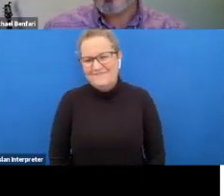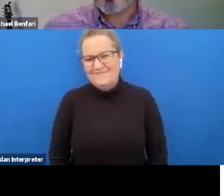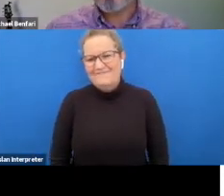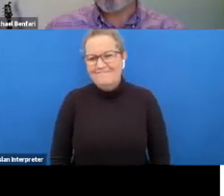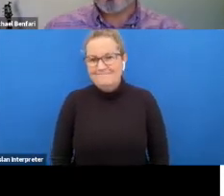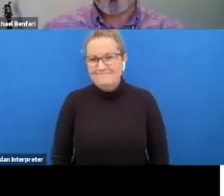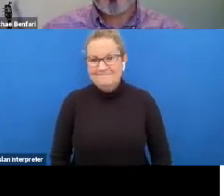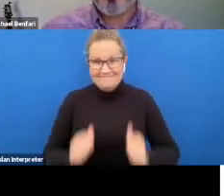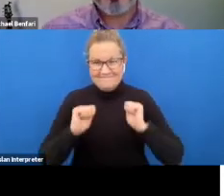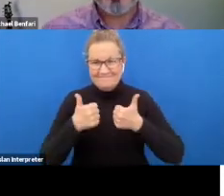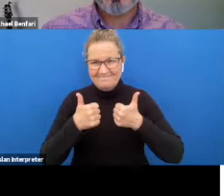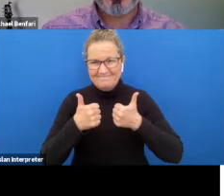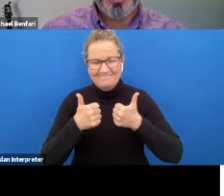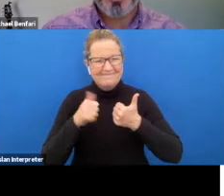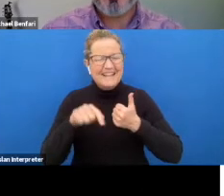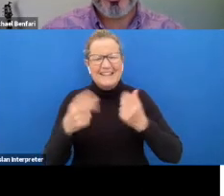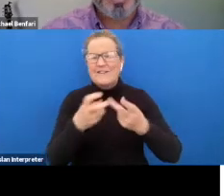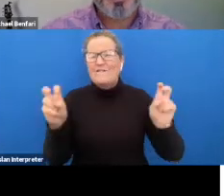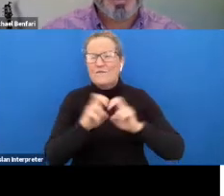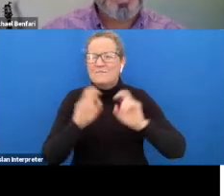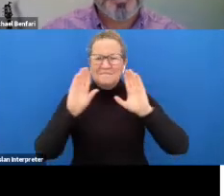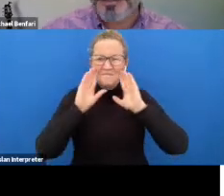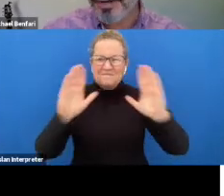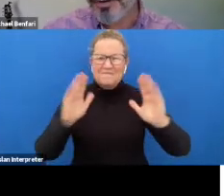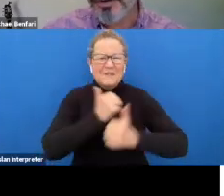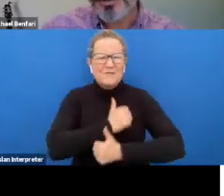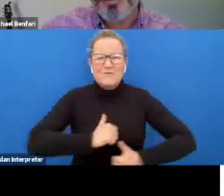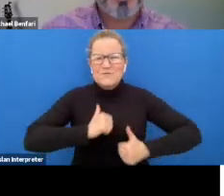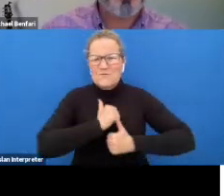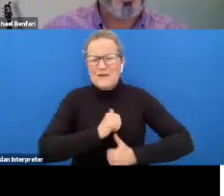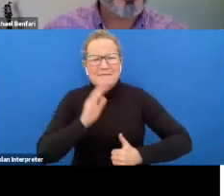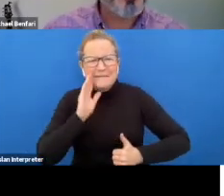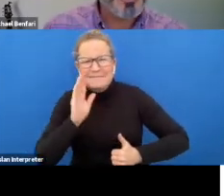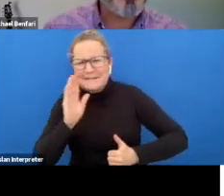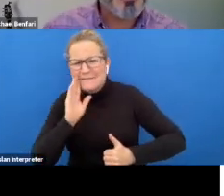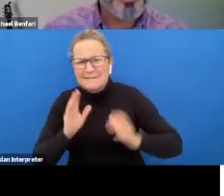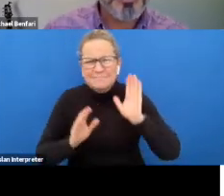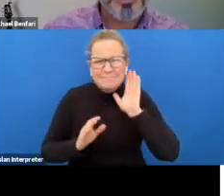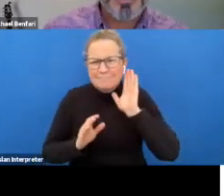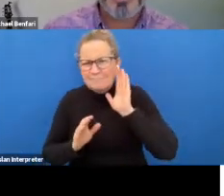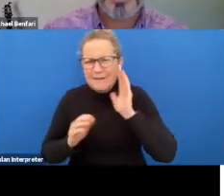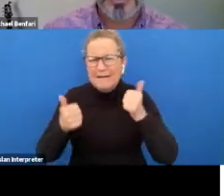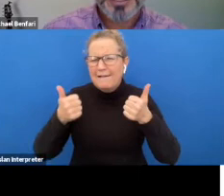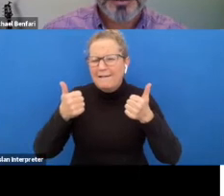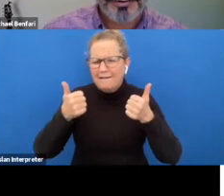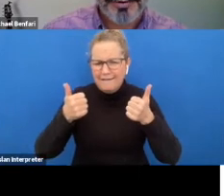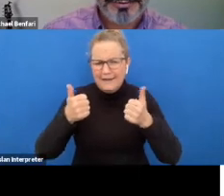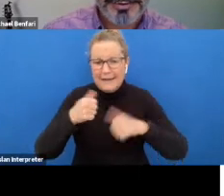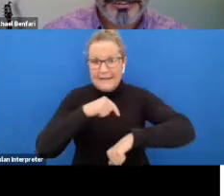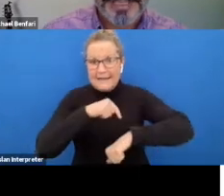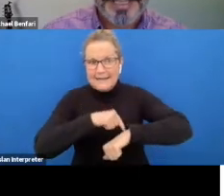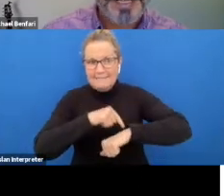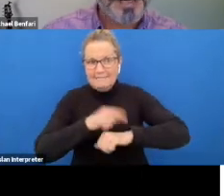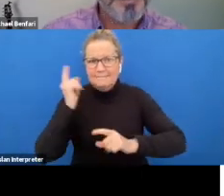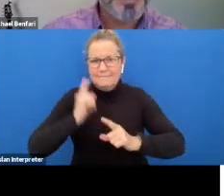this is a wonderful forum i really enjoyed um all the guest speakers so i won't hold up the time too much because i know we're a little bit tired so what i'll